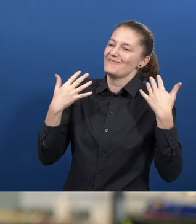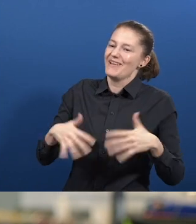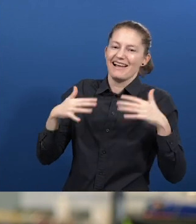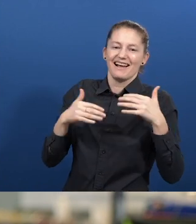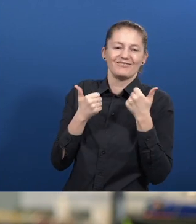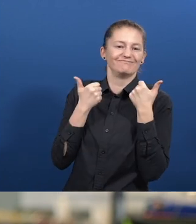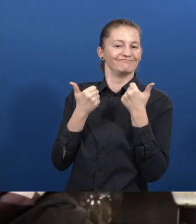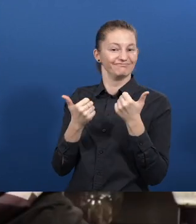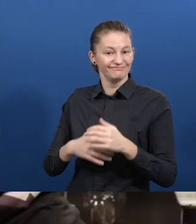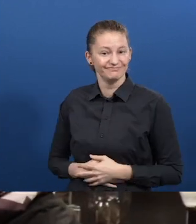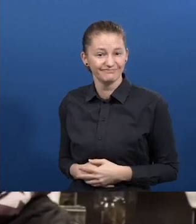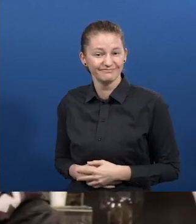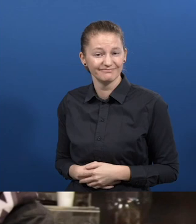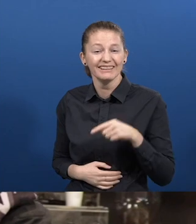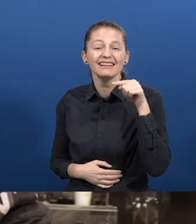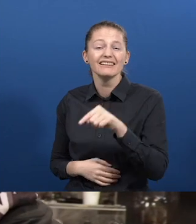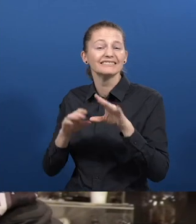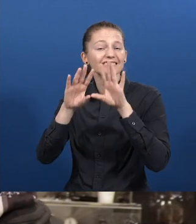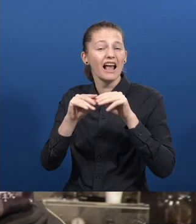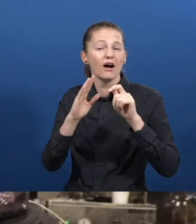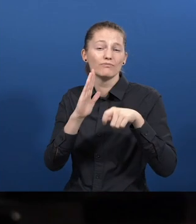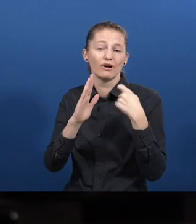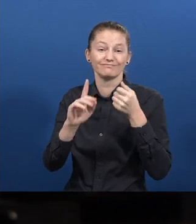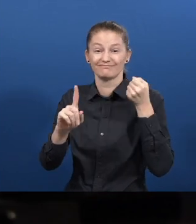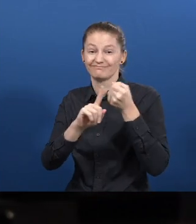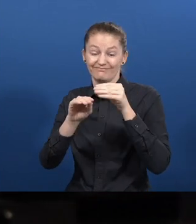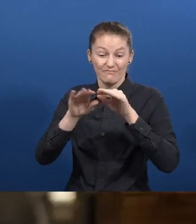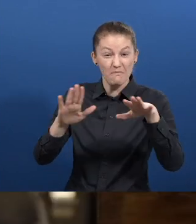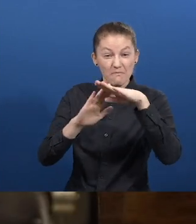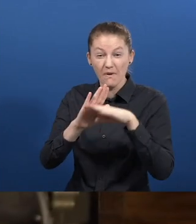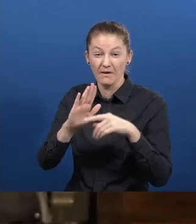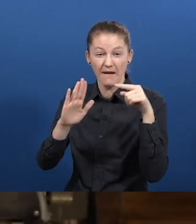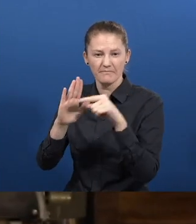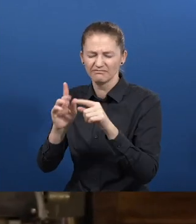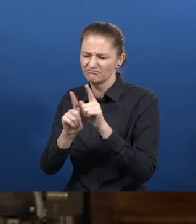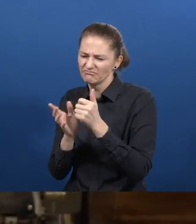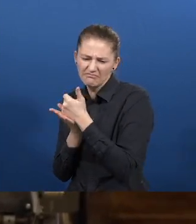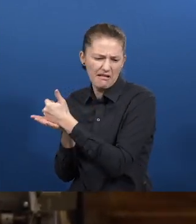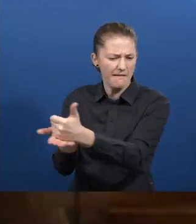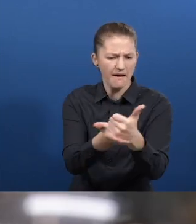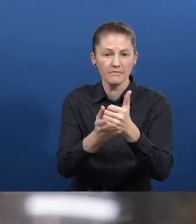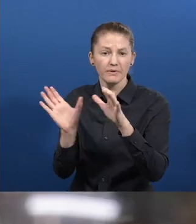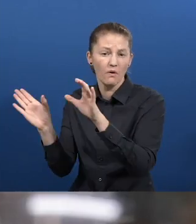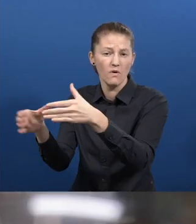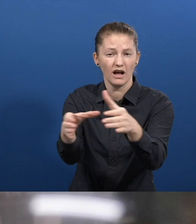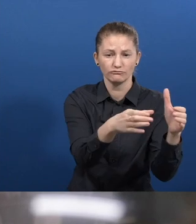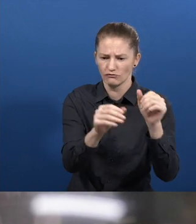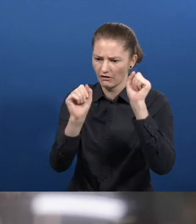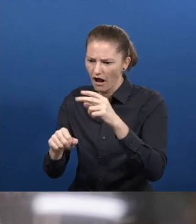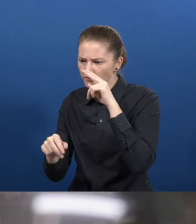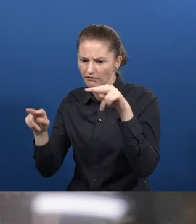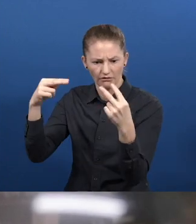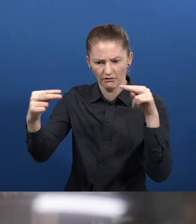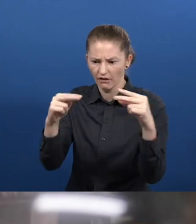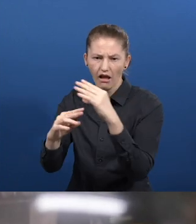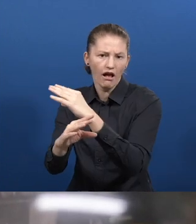enlightening. That's how the Zero Project Impact Transfer Program helps organizations to replicate and